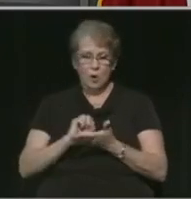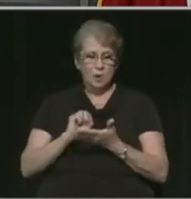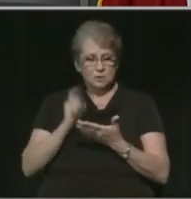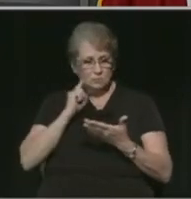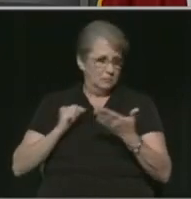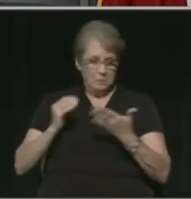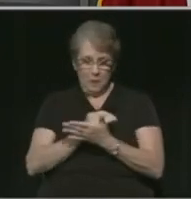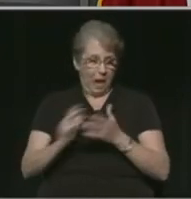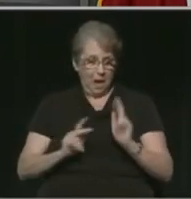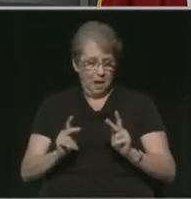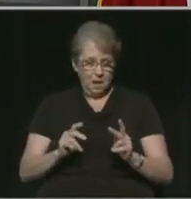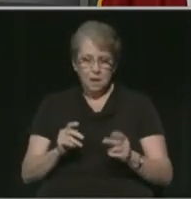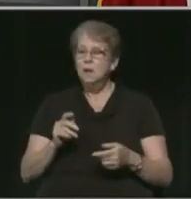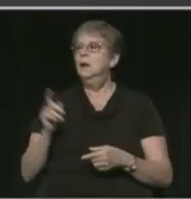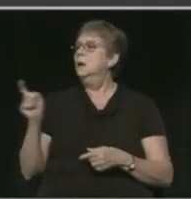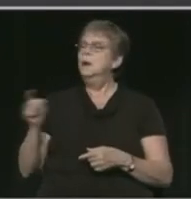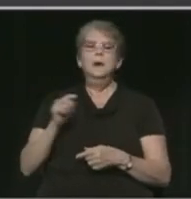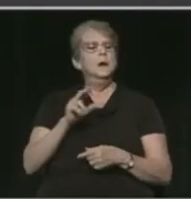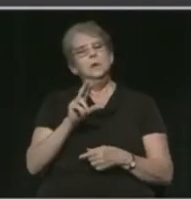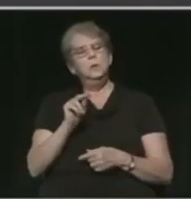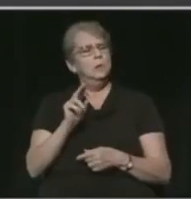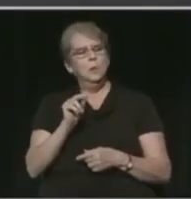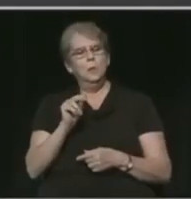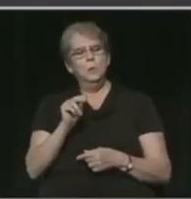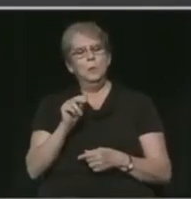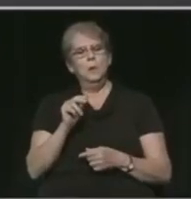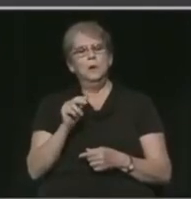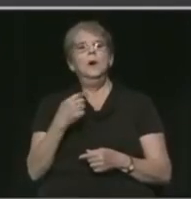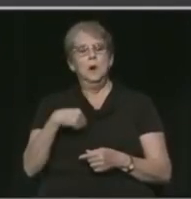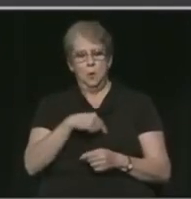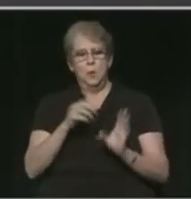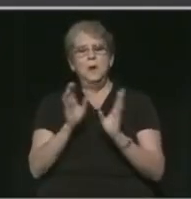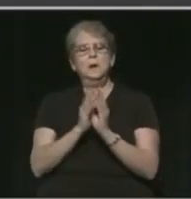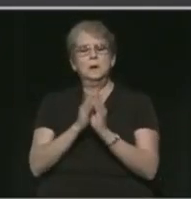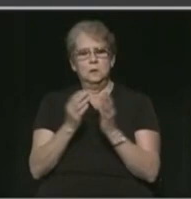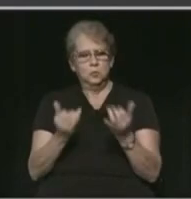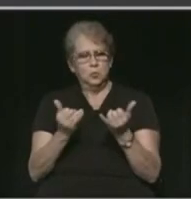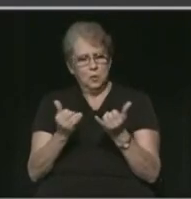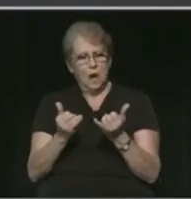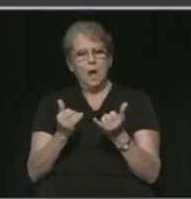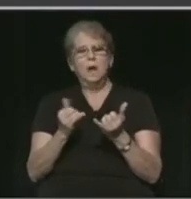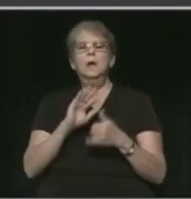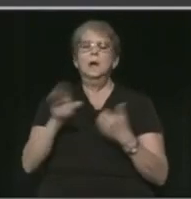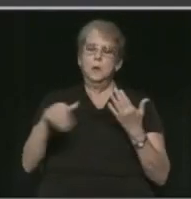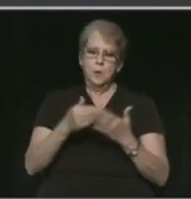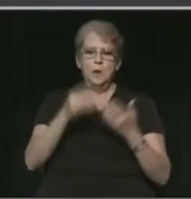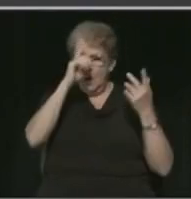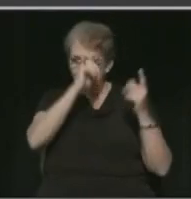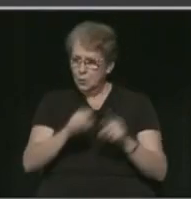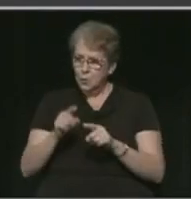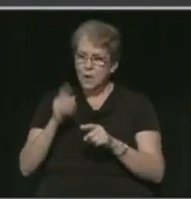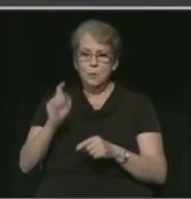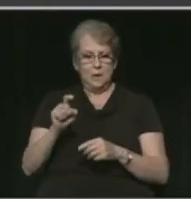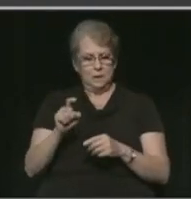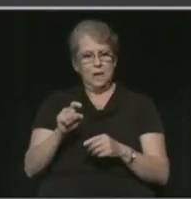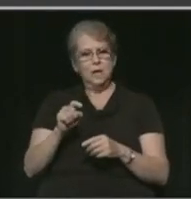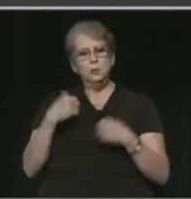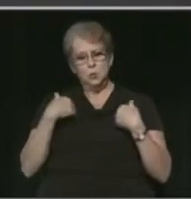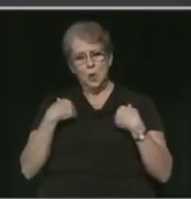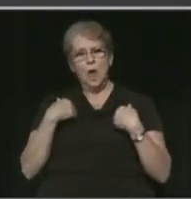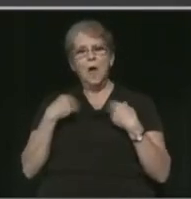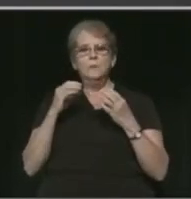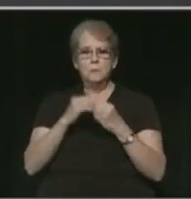way? No, I think, look, we met today, and we all came to an agreement that we need to put more